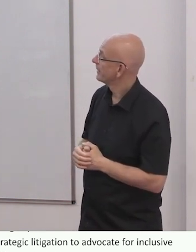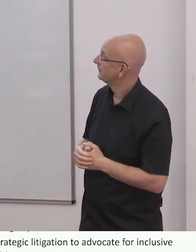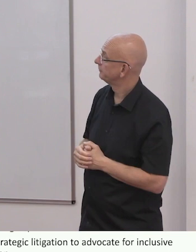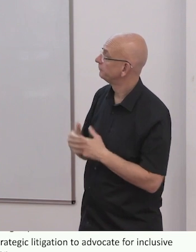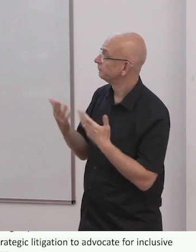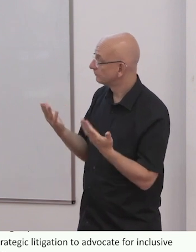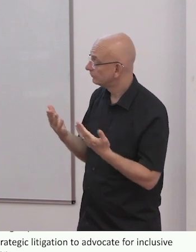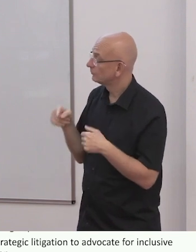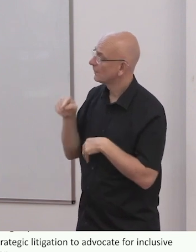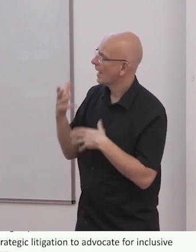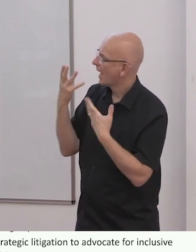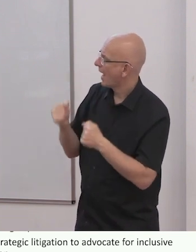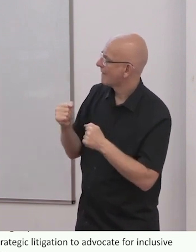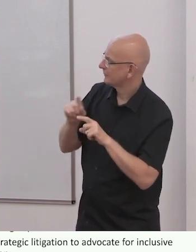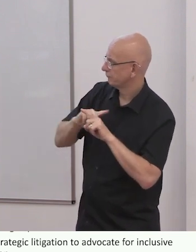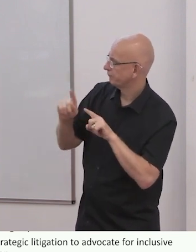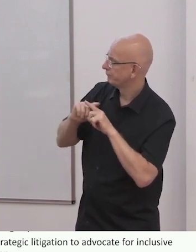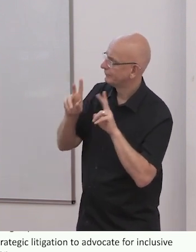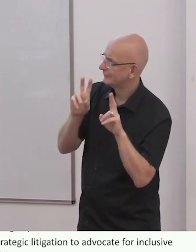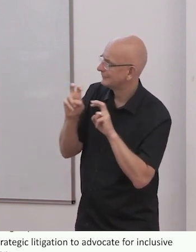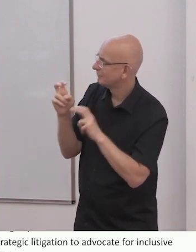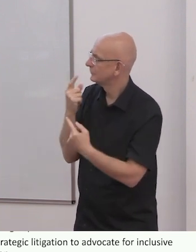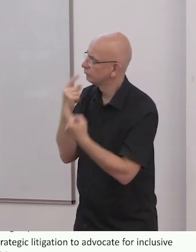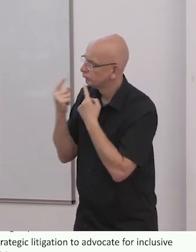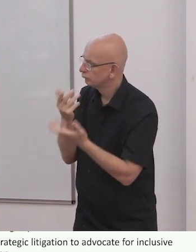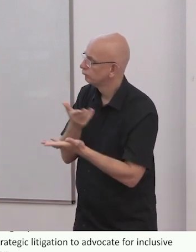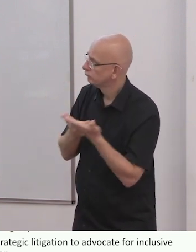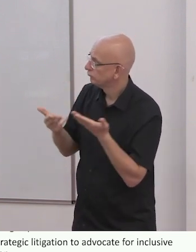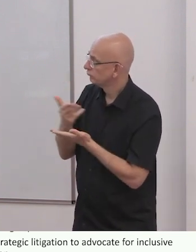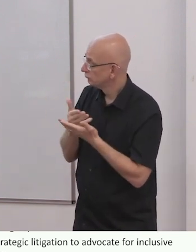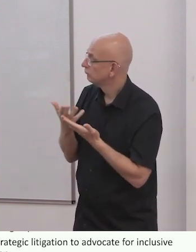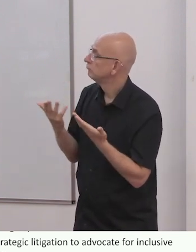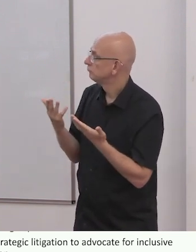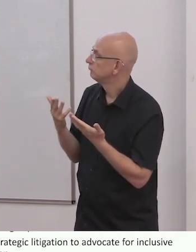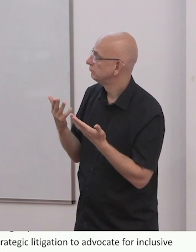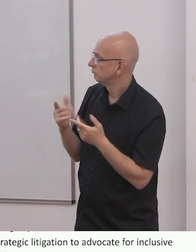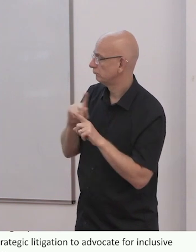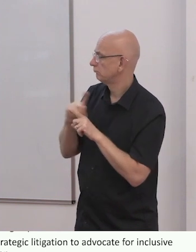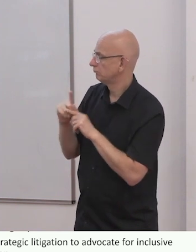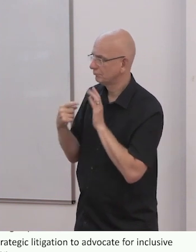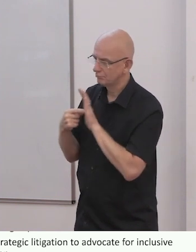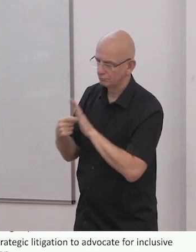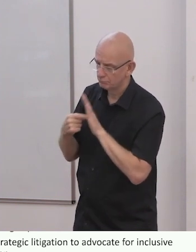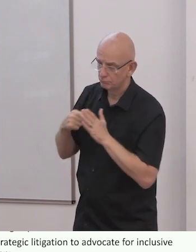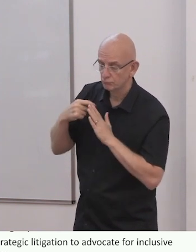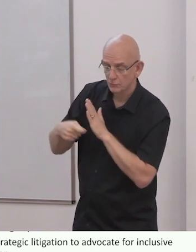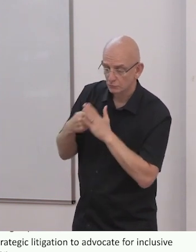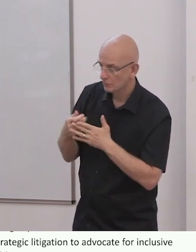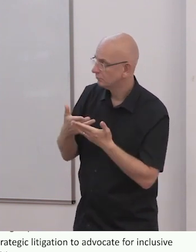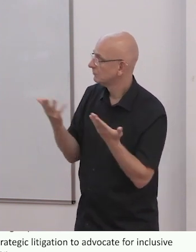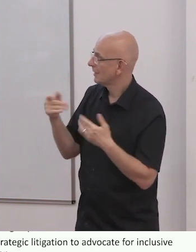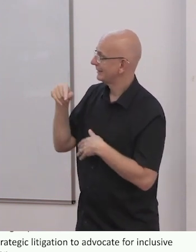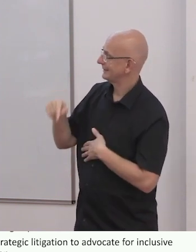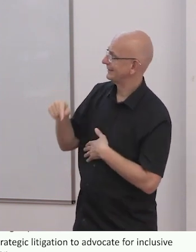of projects are Inclusion Matters, a Norad funded project active